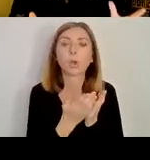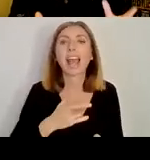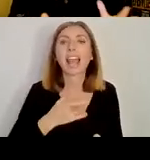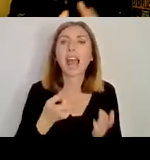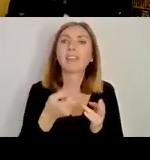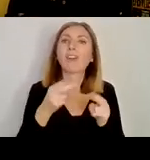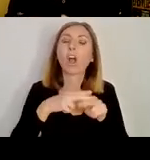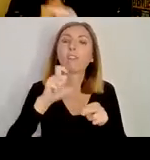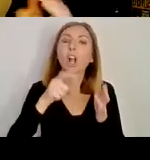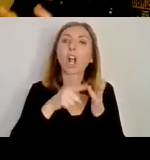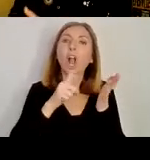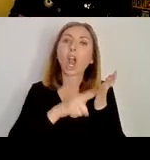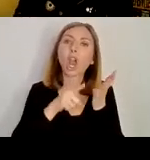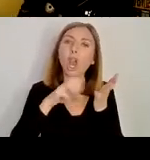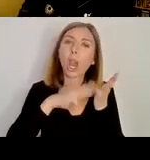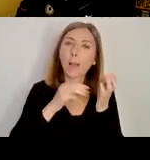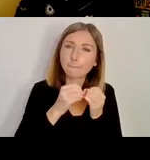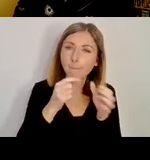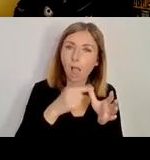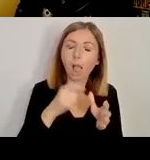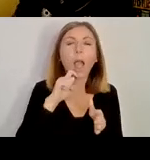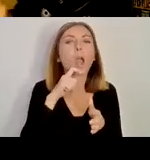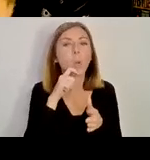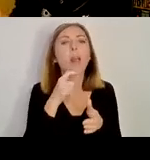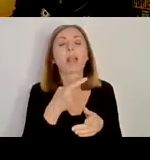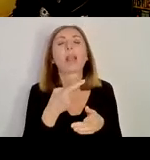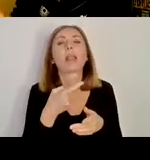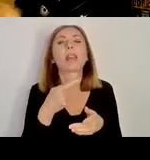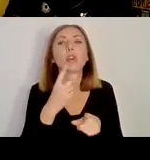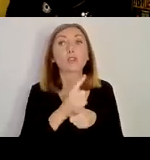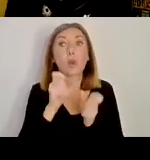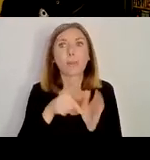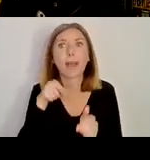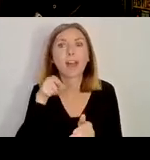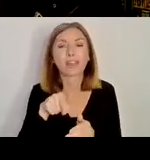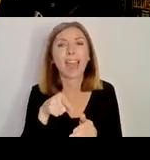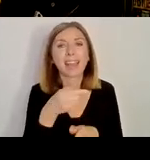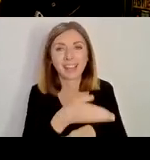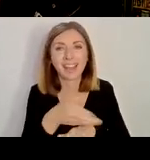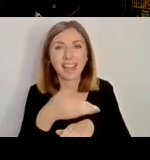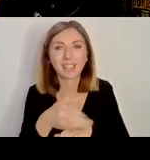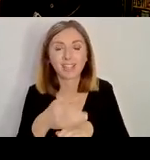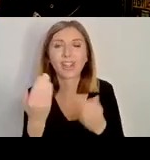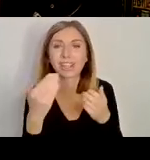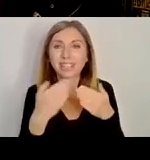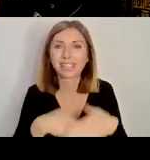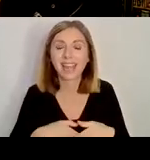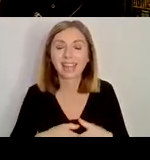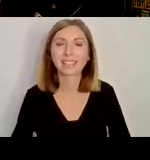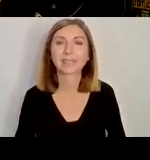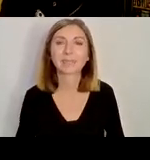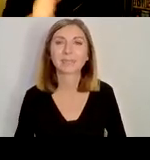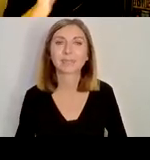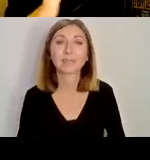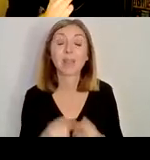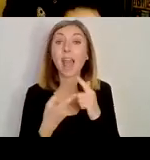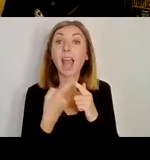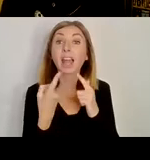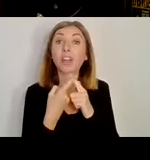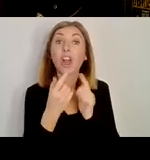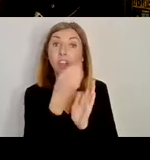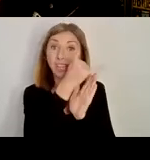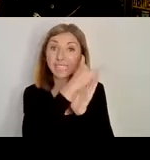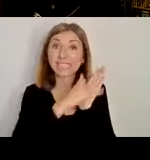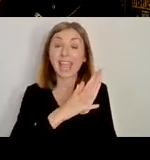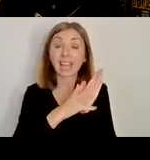life of Columbilla. And I will be referring to that life at various points over the course of the talk. Another text, and you have an image